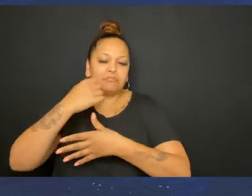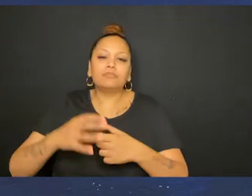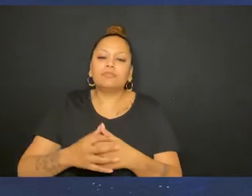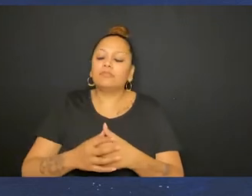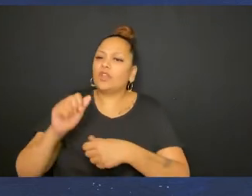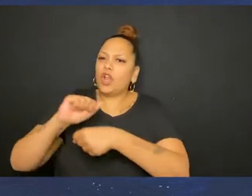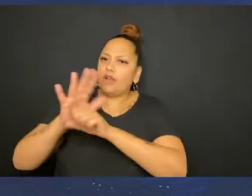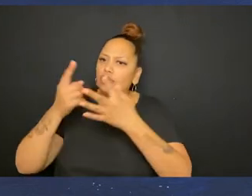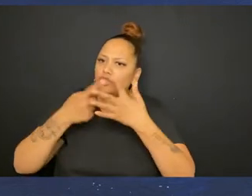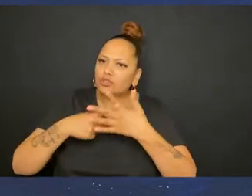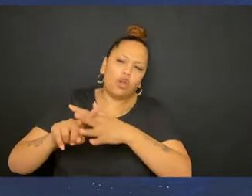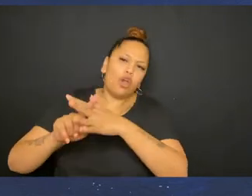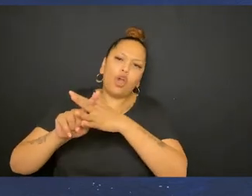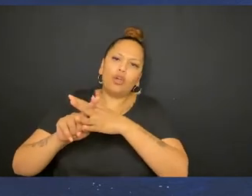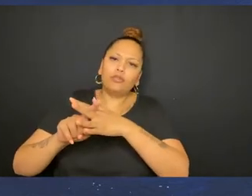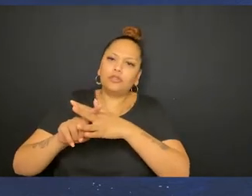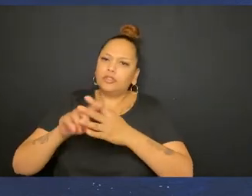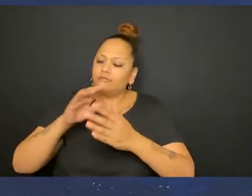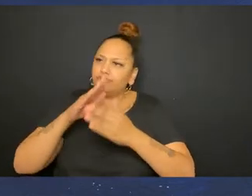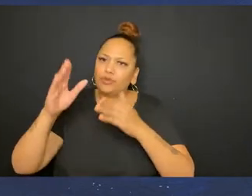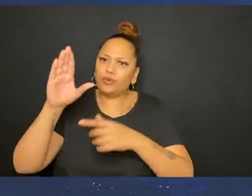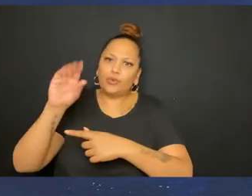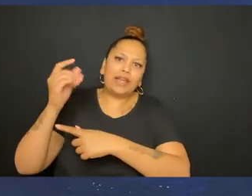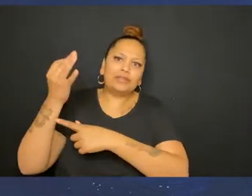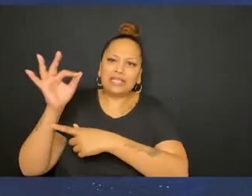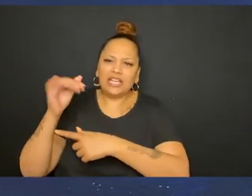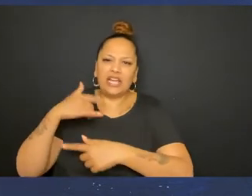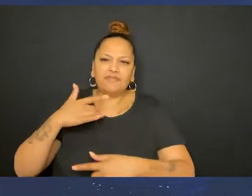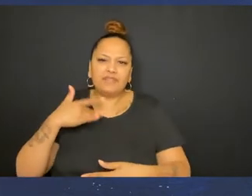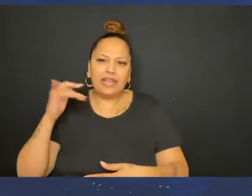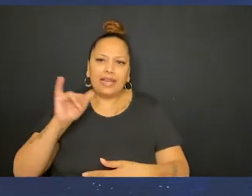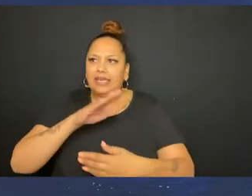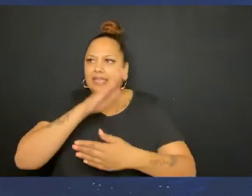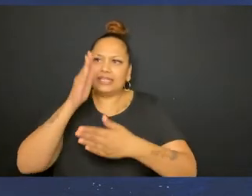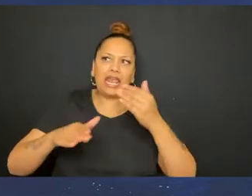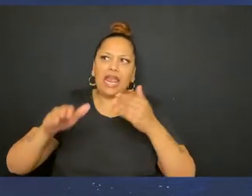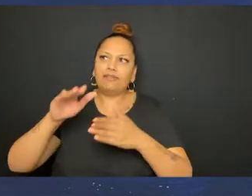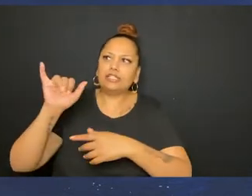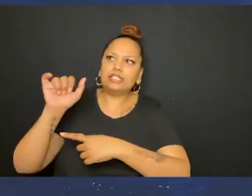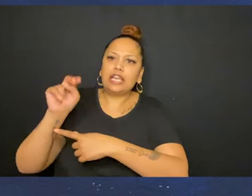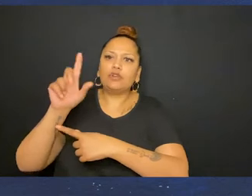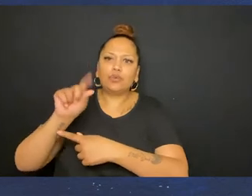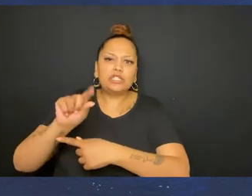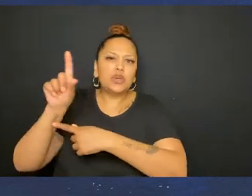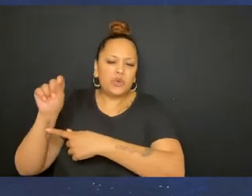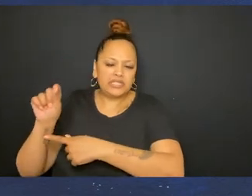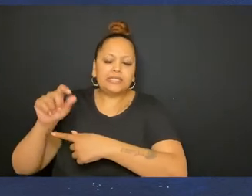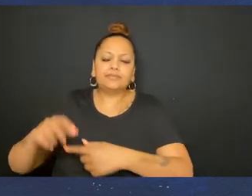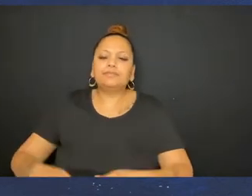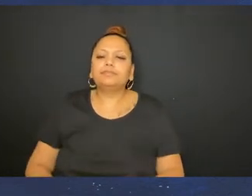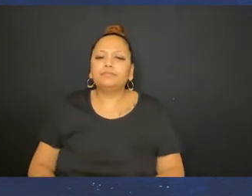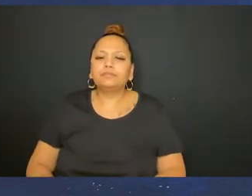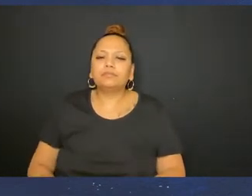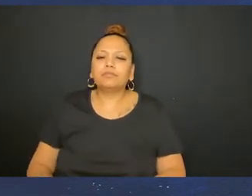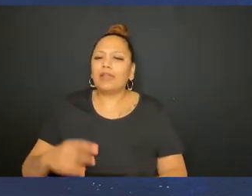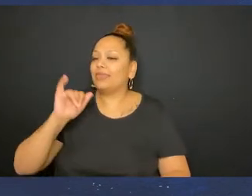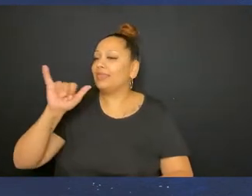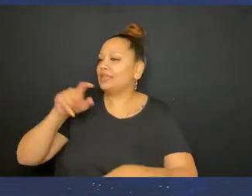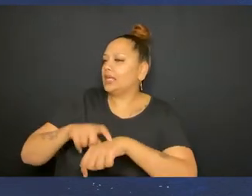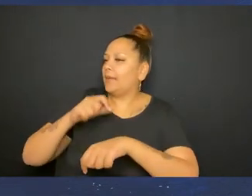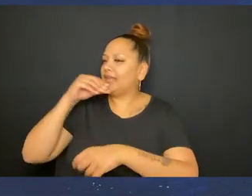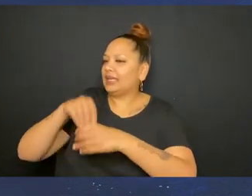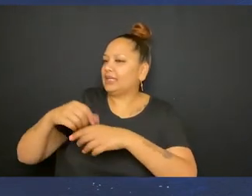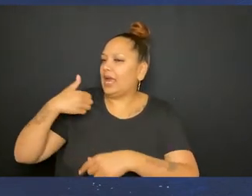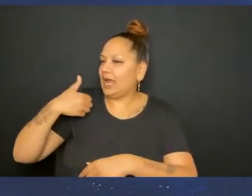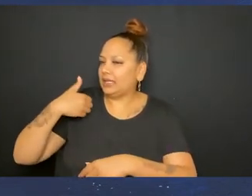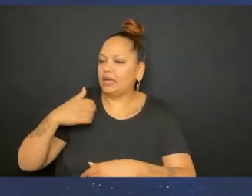safety and for my own mental health COVID started at the of 2019 But, like, I very much felt it Like, the end of January